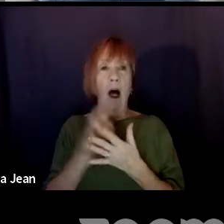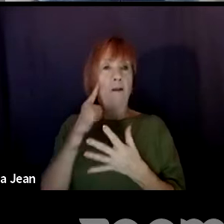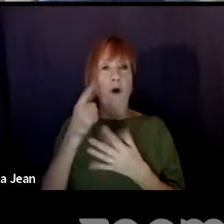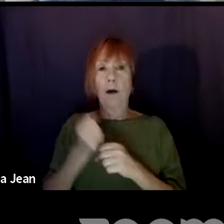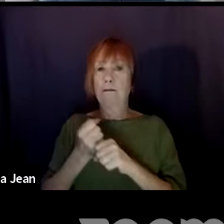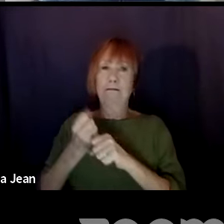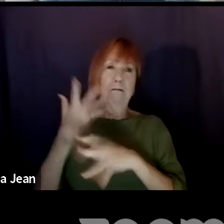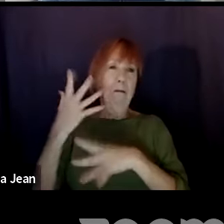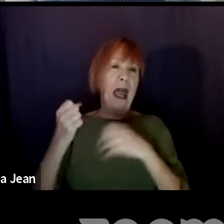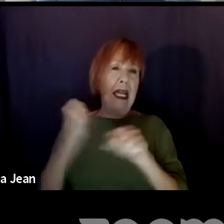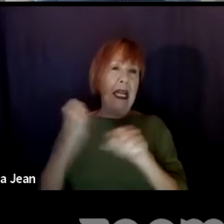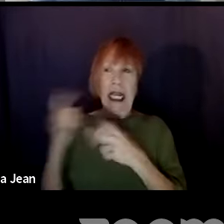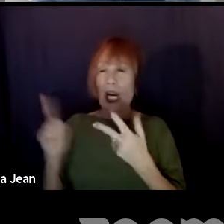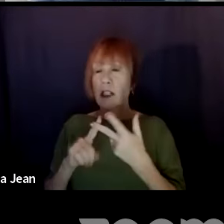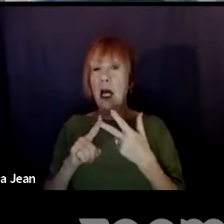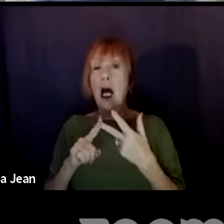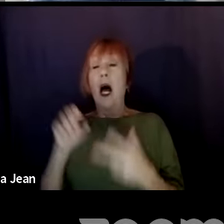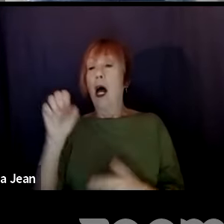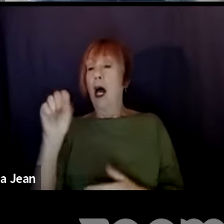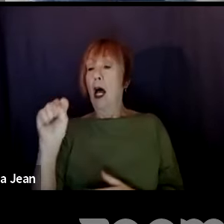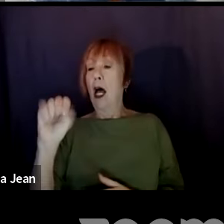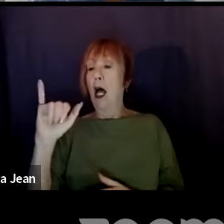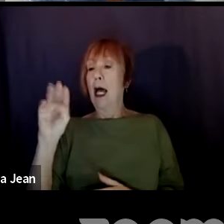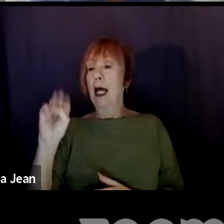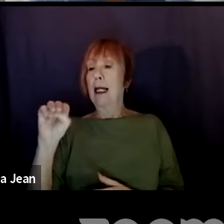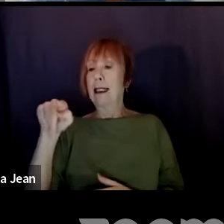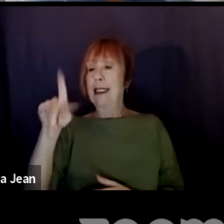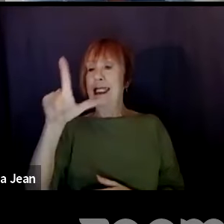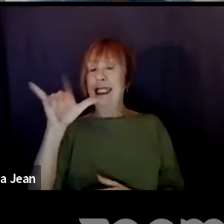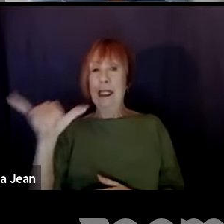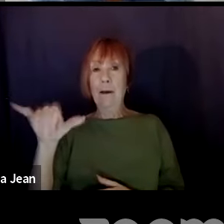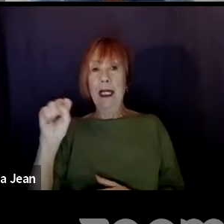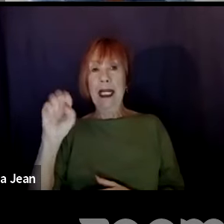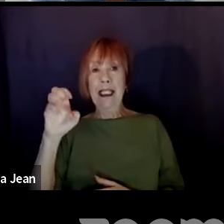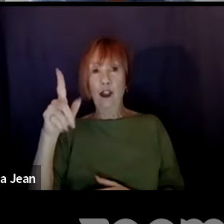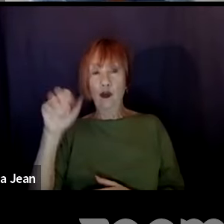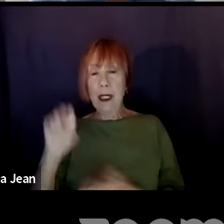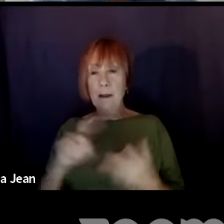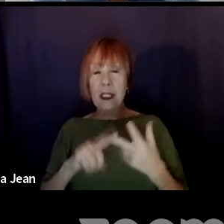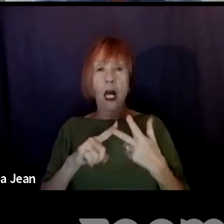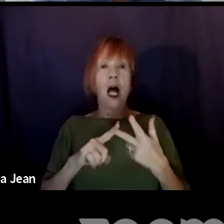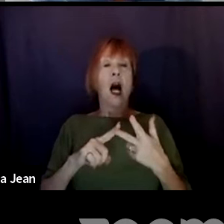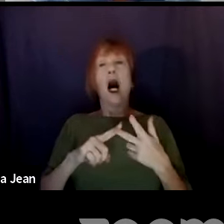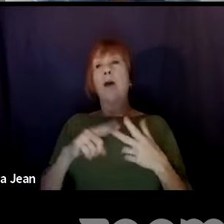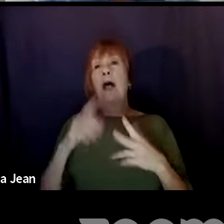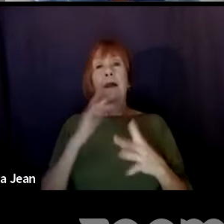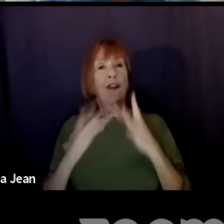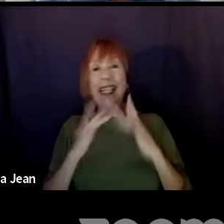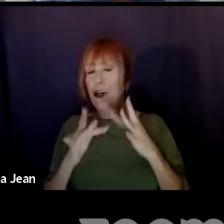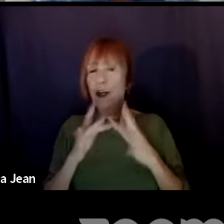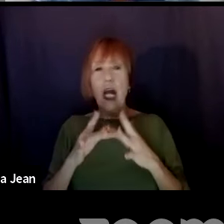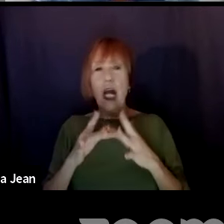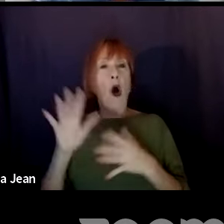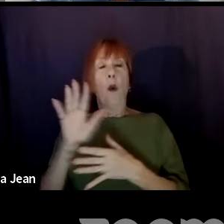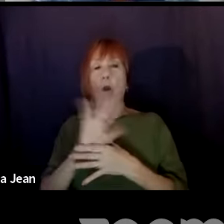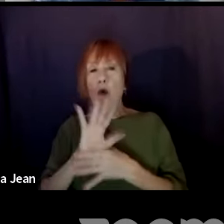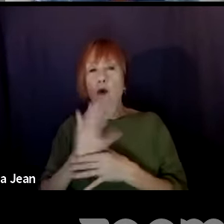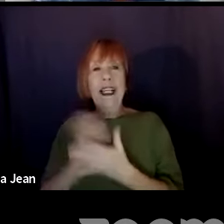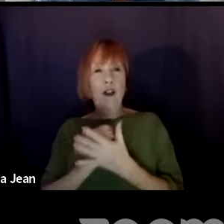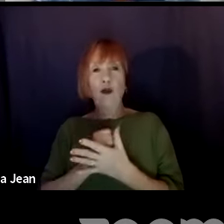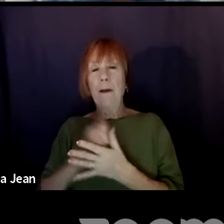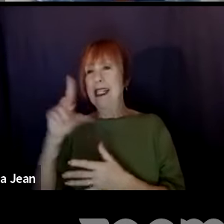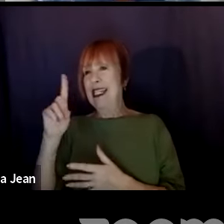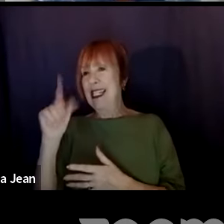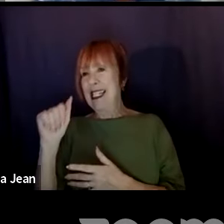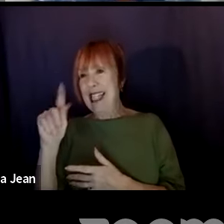You can go to Simply Scripts. You can go to the Internet Movie Script Database. You can read pretty much any script online. If you can find